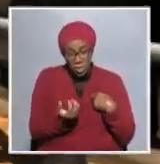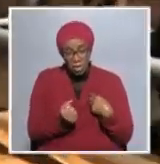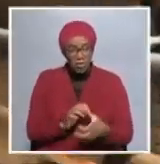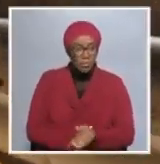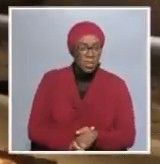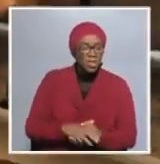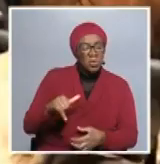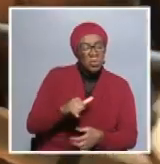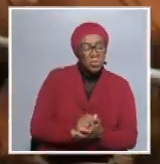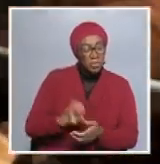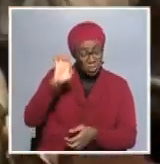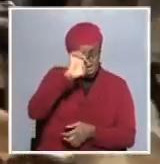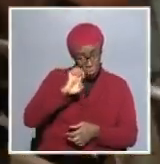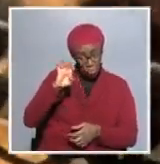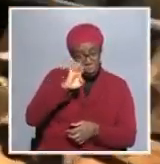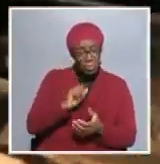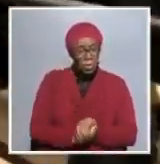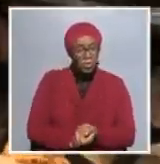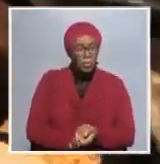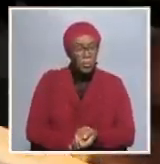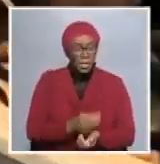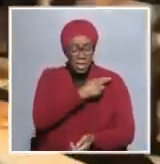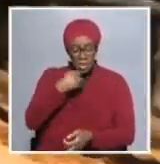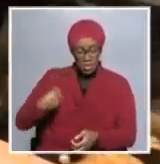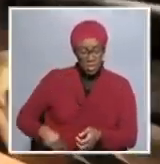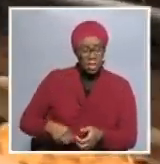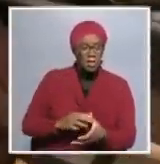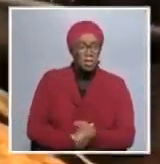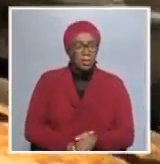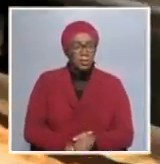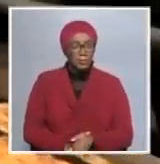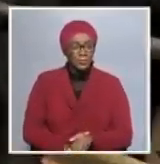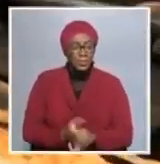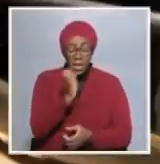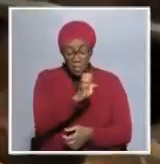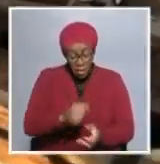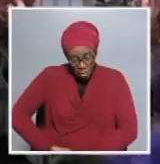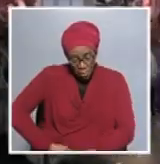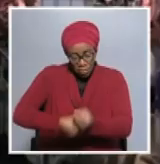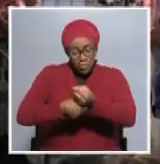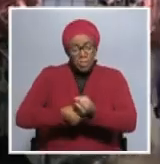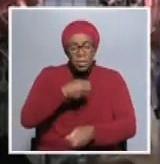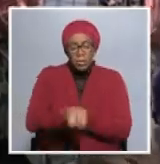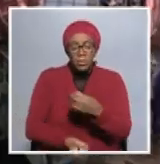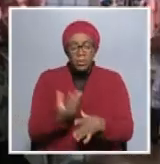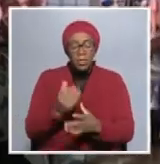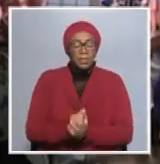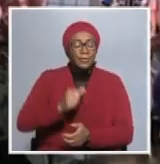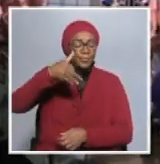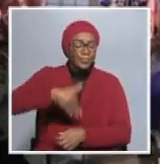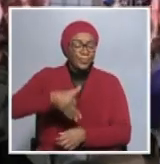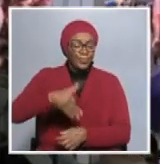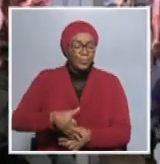U.S. and China, where Meat Co. is exporting. We don't want to endanger those markets. It's critical because they are sustaining primary production in the country. Yeah. Wilma,